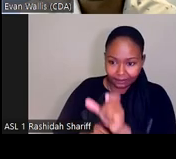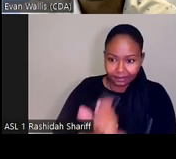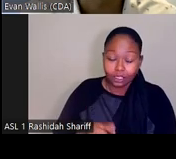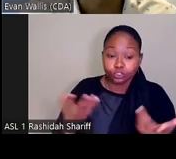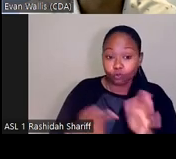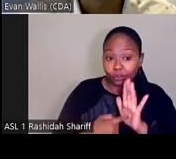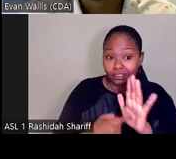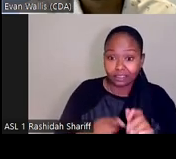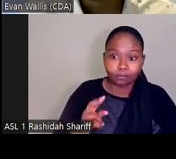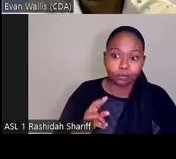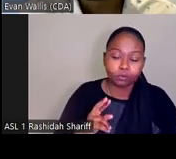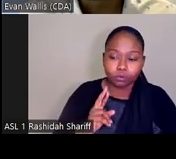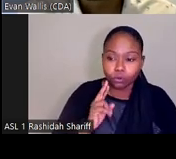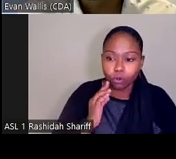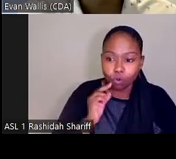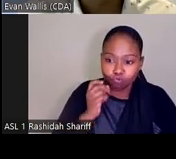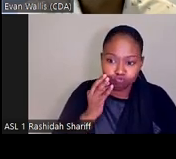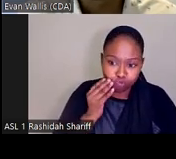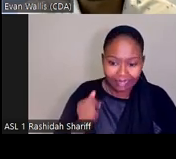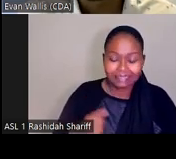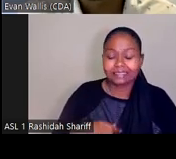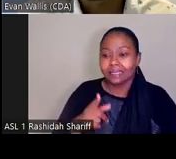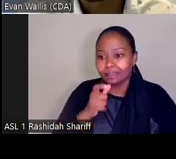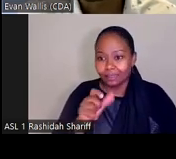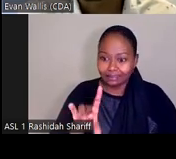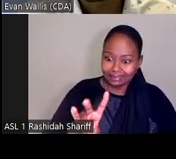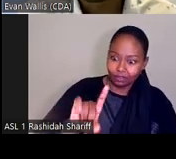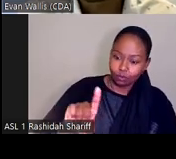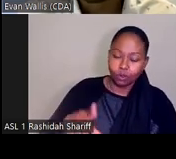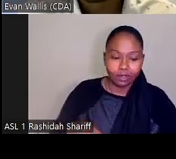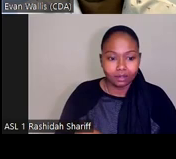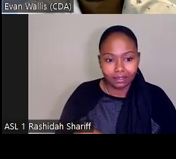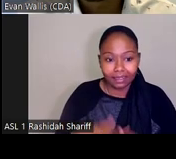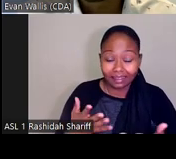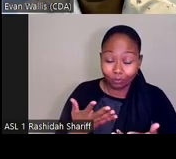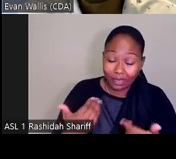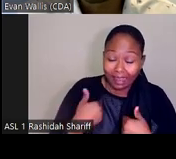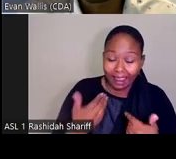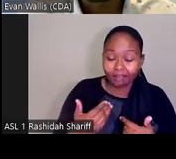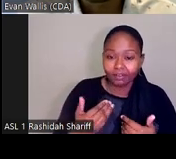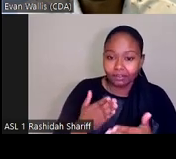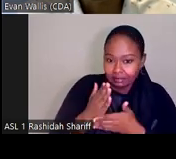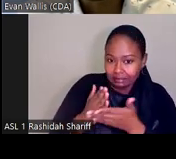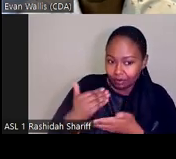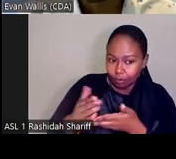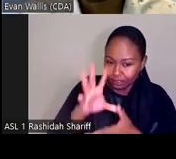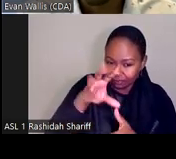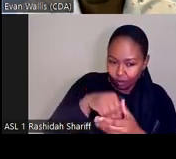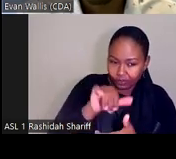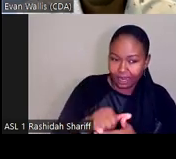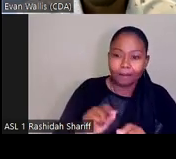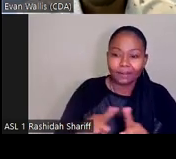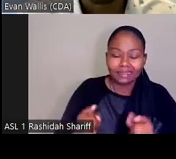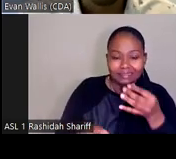shows the one number, 71. Even though there's seven racial and ethnic groups that go into that, what we're doing is applying some consistent